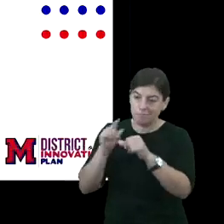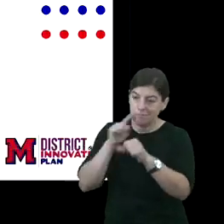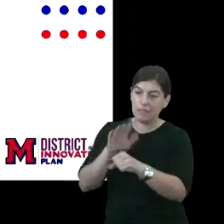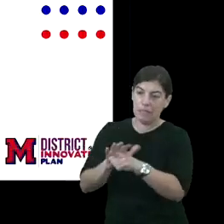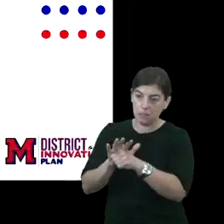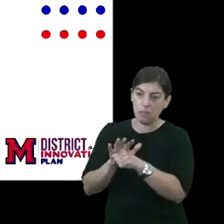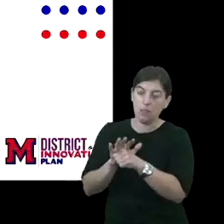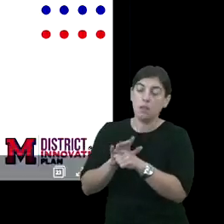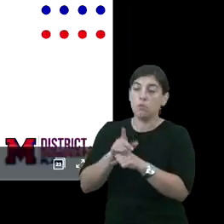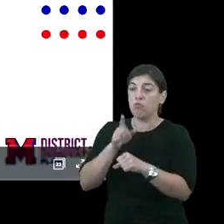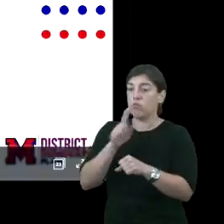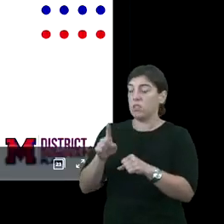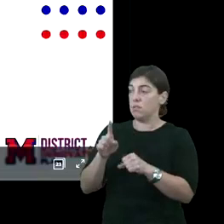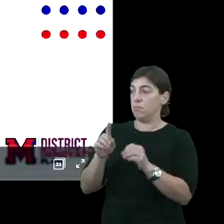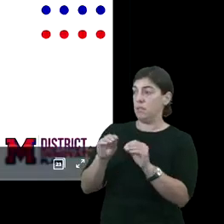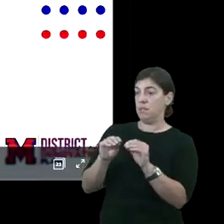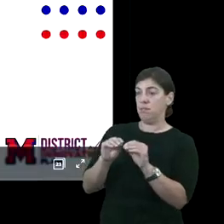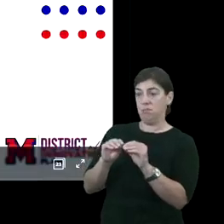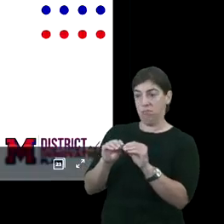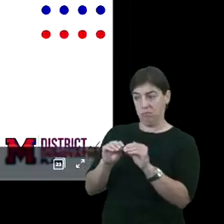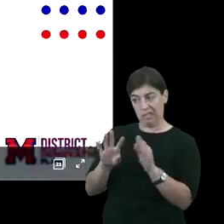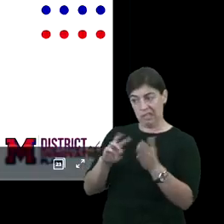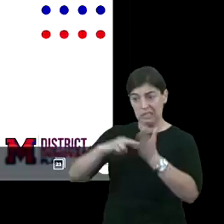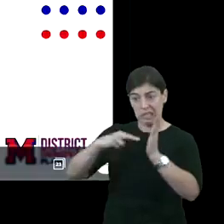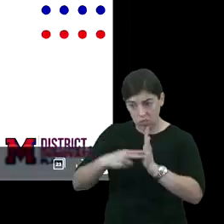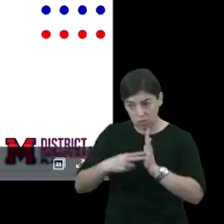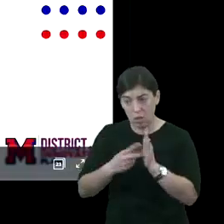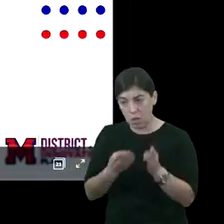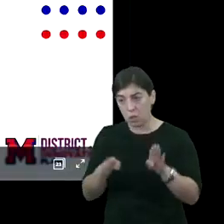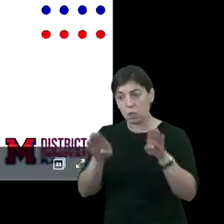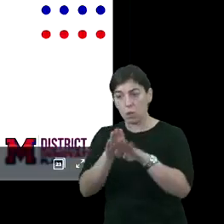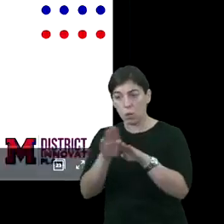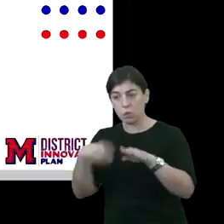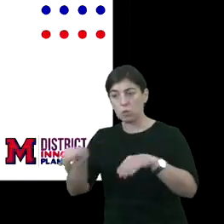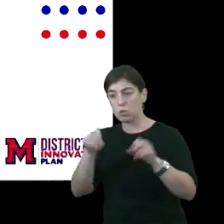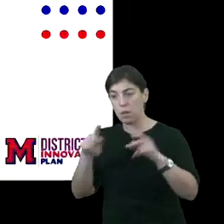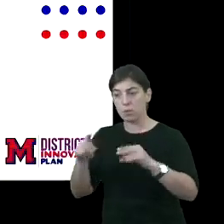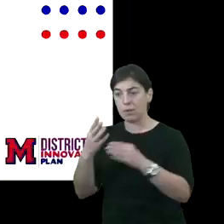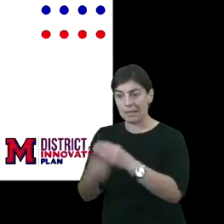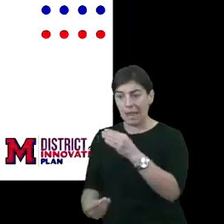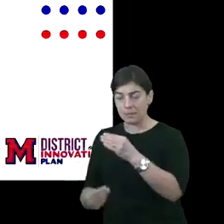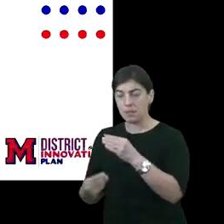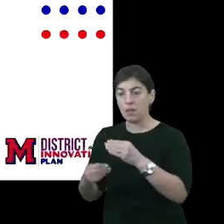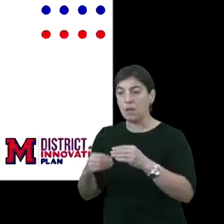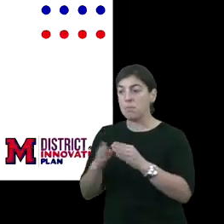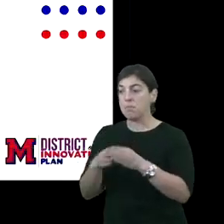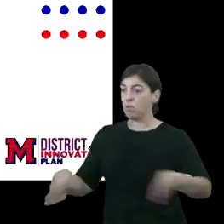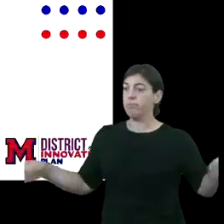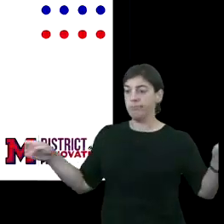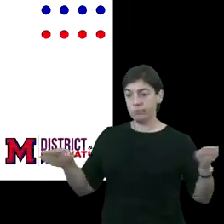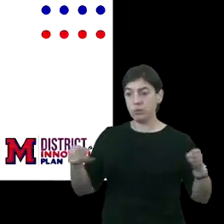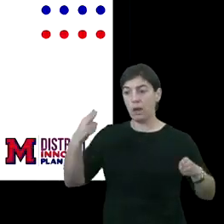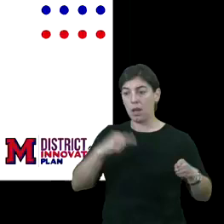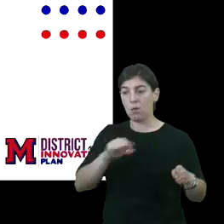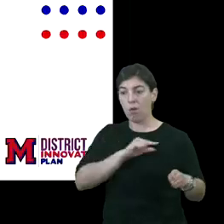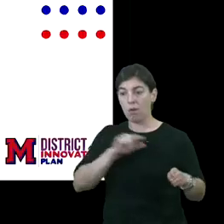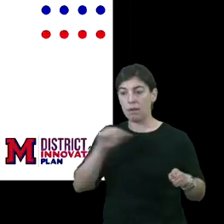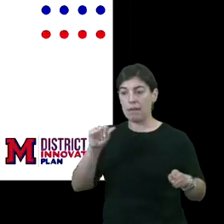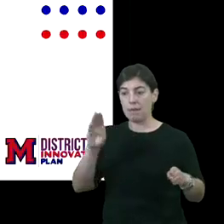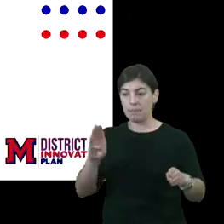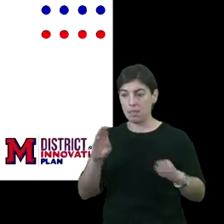really being clear and intentional about closing opportunity gaps, expanding access to high quality A